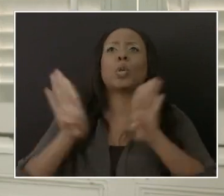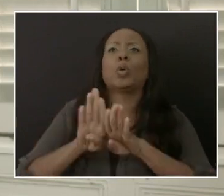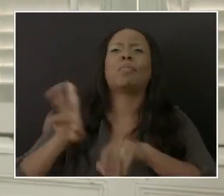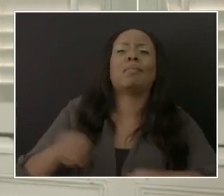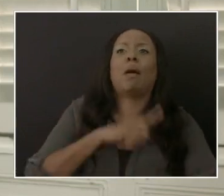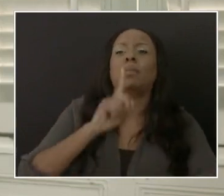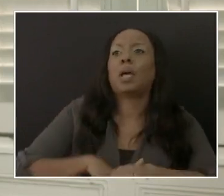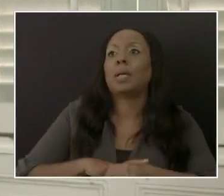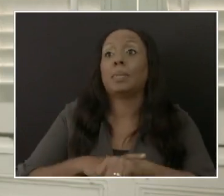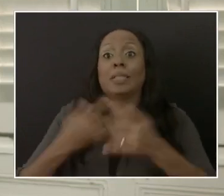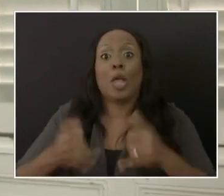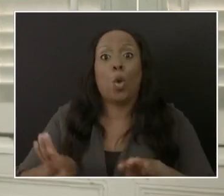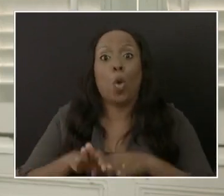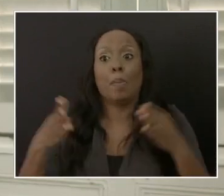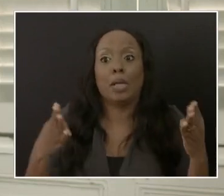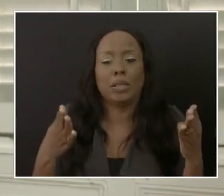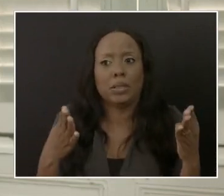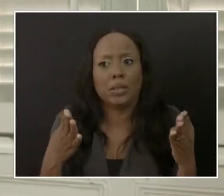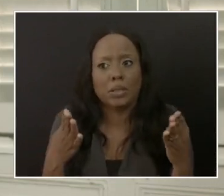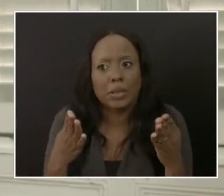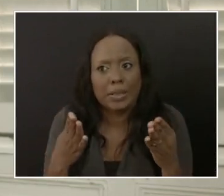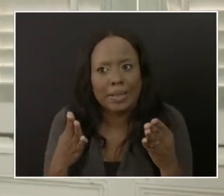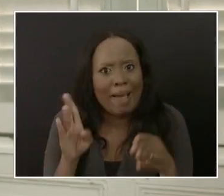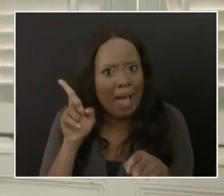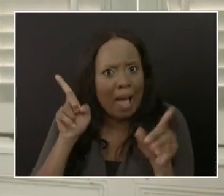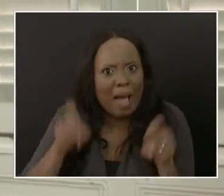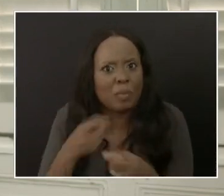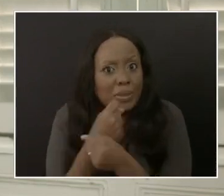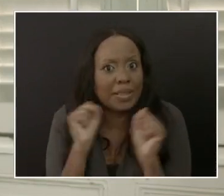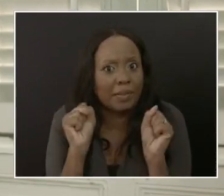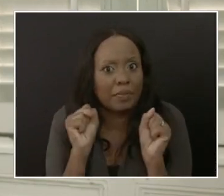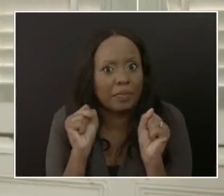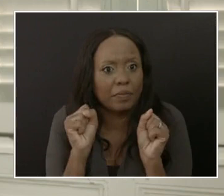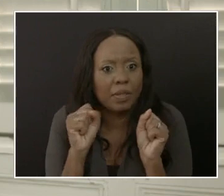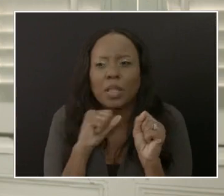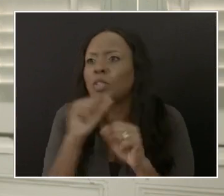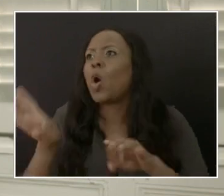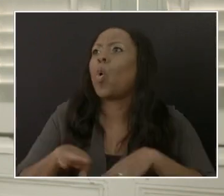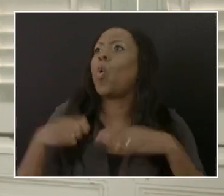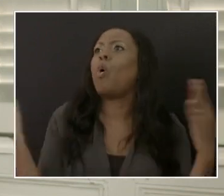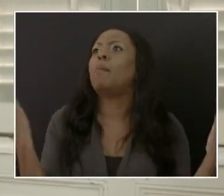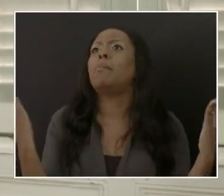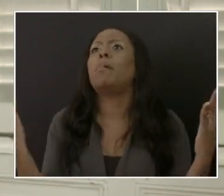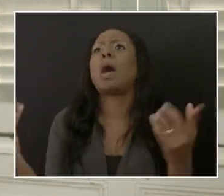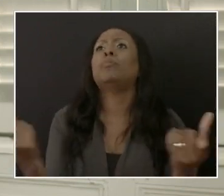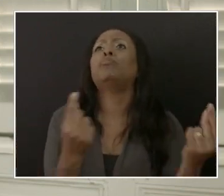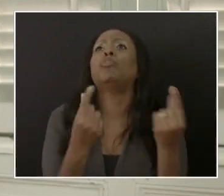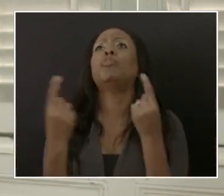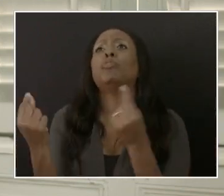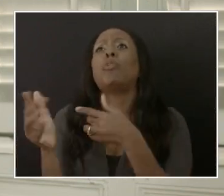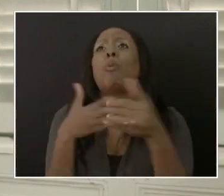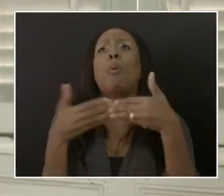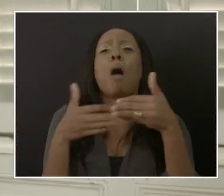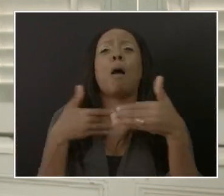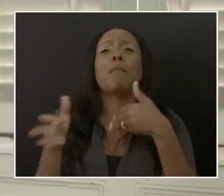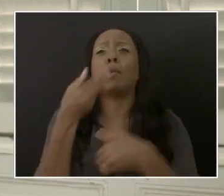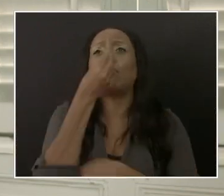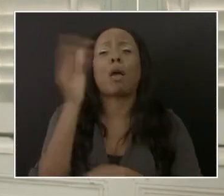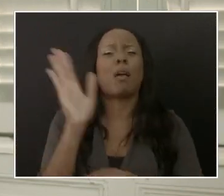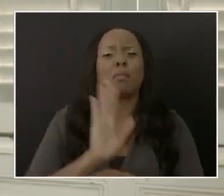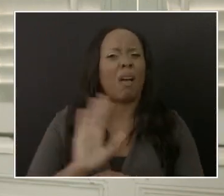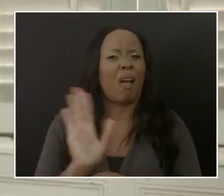a lot of these businesses are not taking any chances. We are out there we are doing our our um our